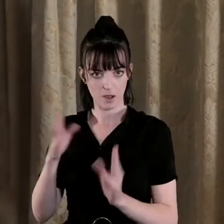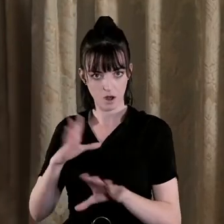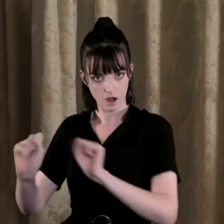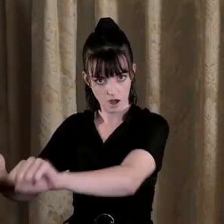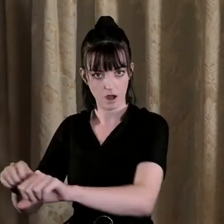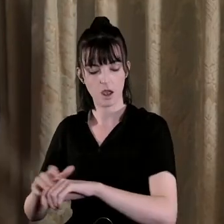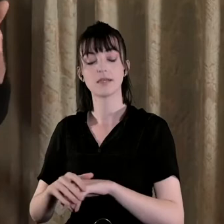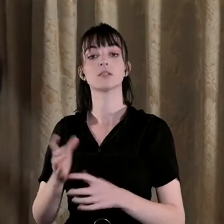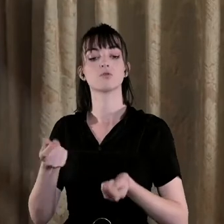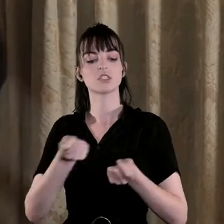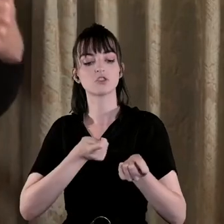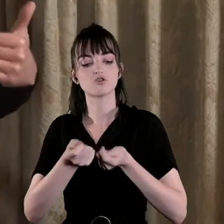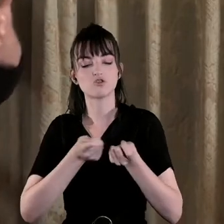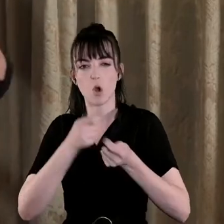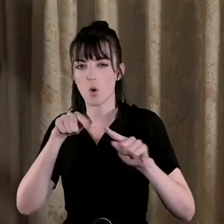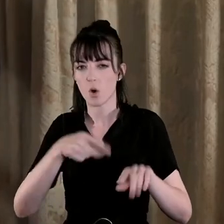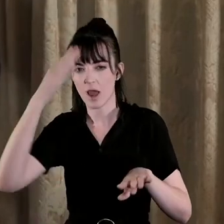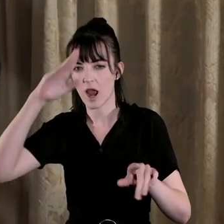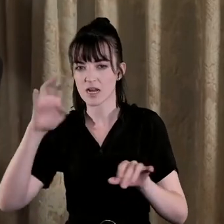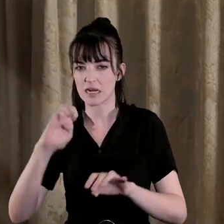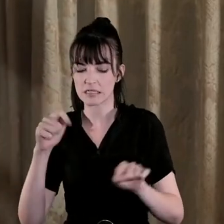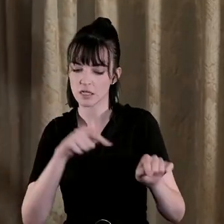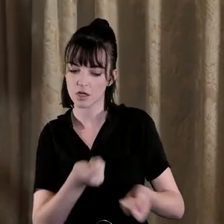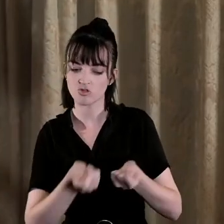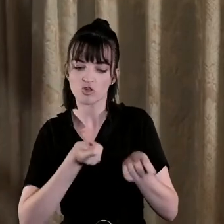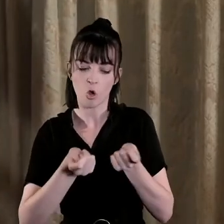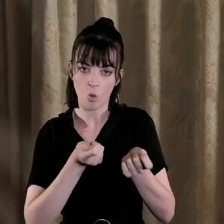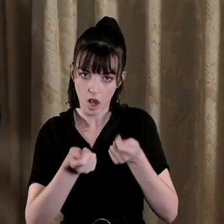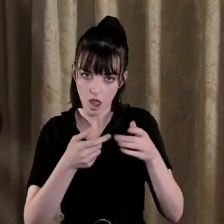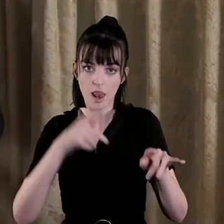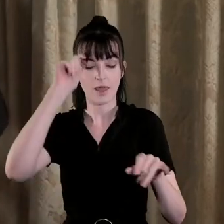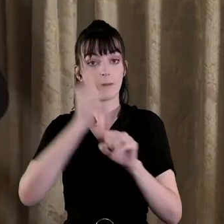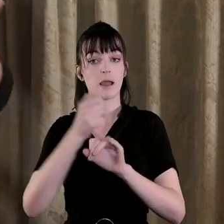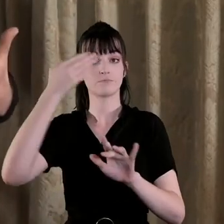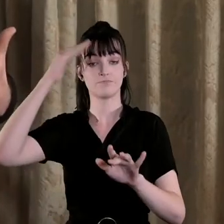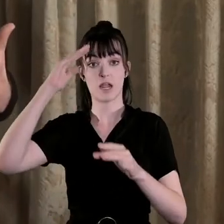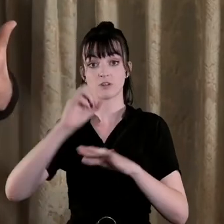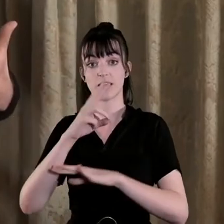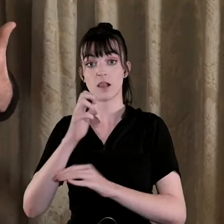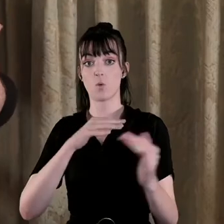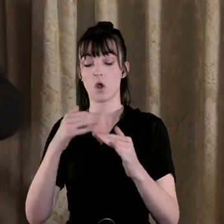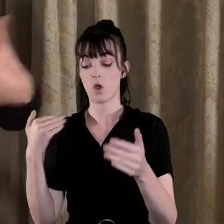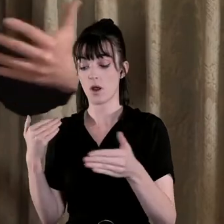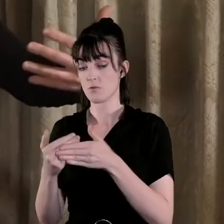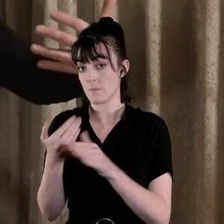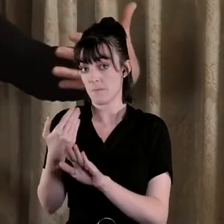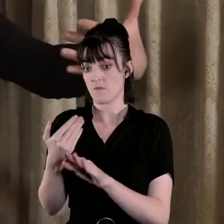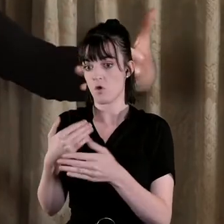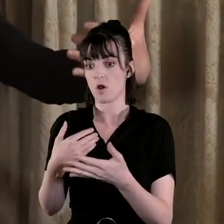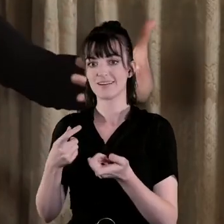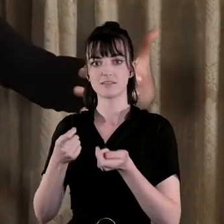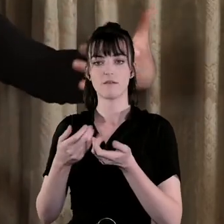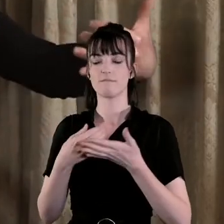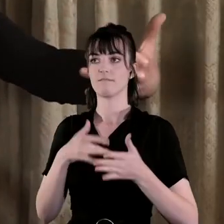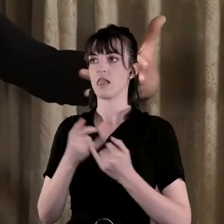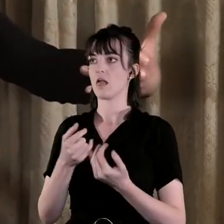what happens in Ireland you can think of all these certain moments leading up to the Irish Civil War where things really could have got out of control but you know you've got this